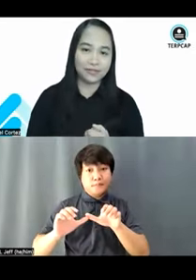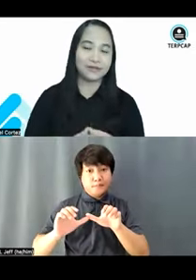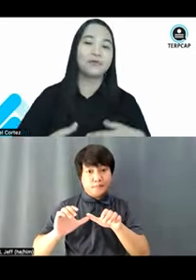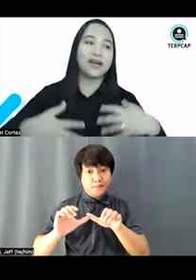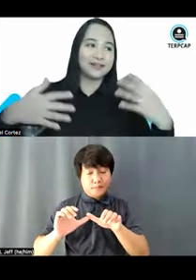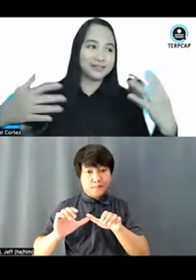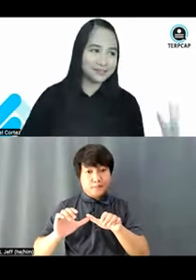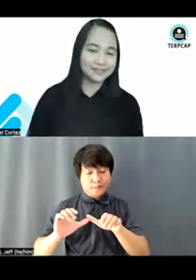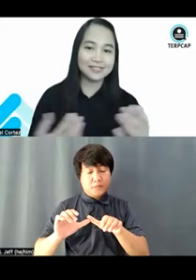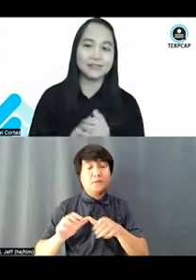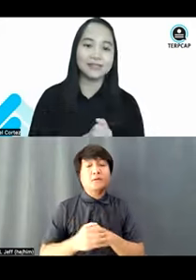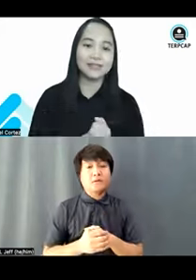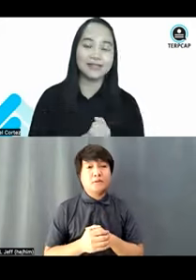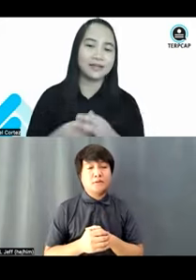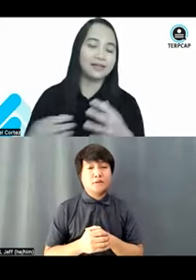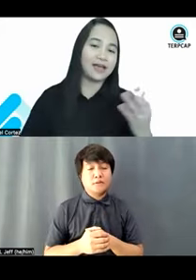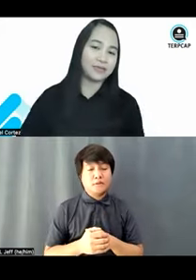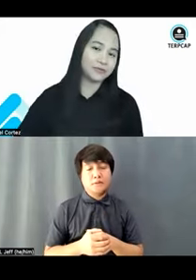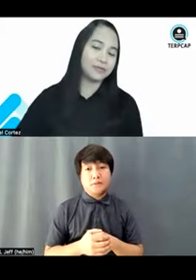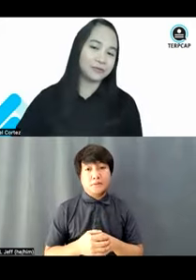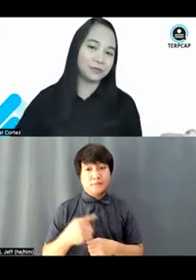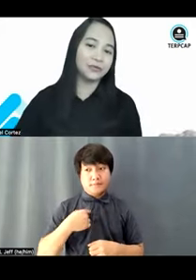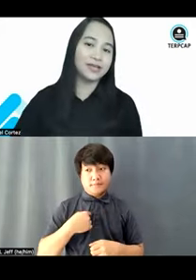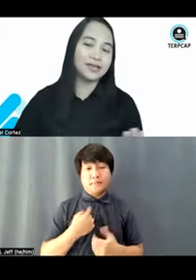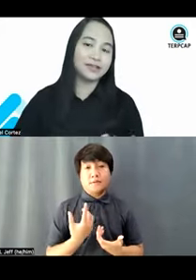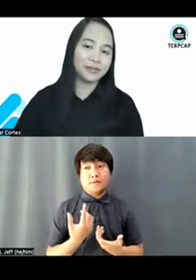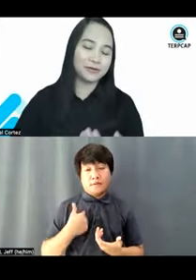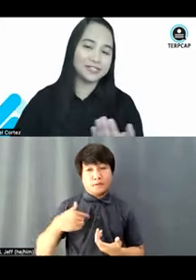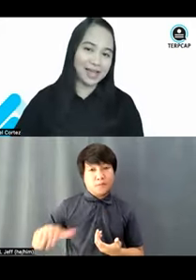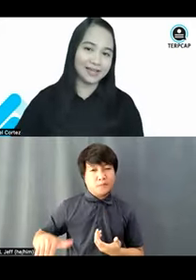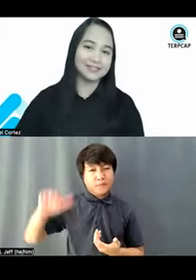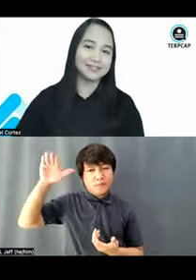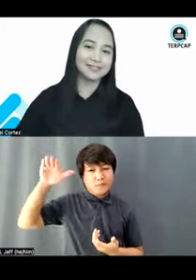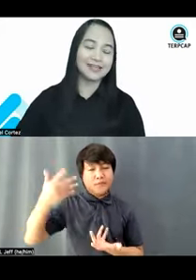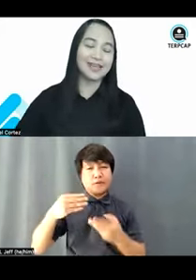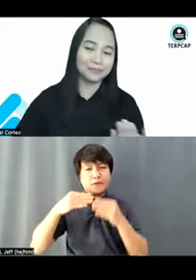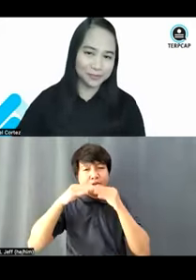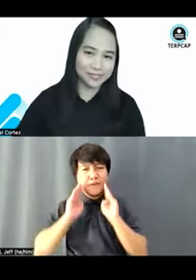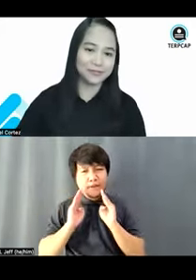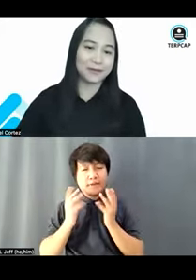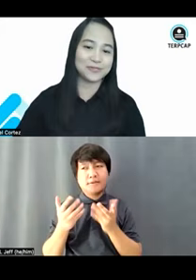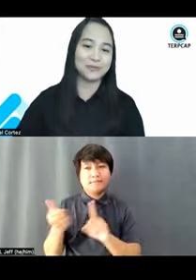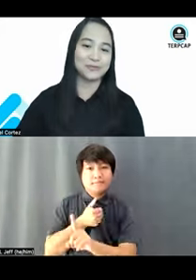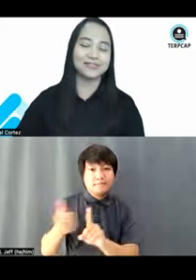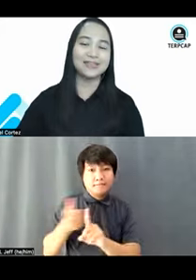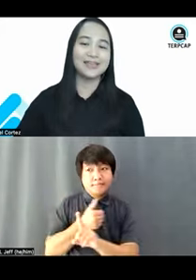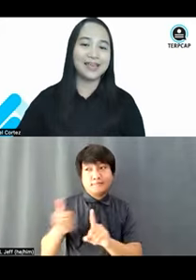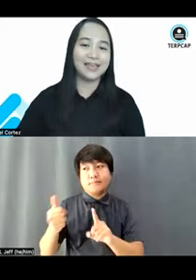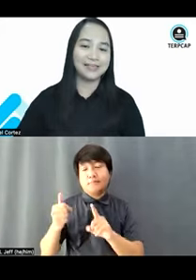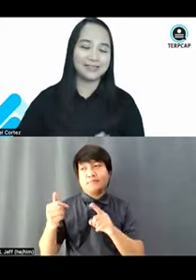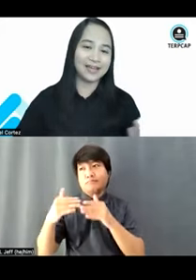person with acquired disability, I actually grew in a very sad and abusive household.